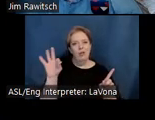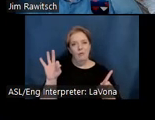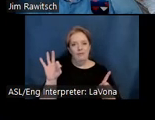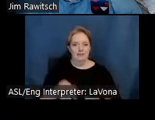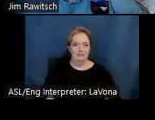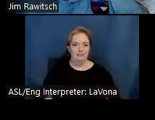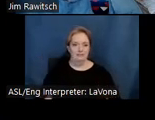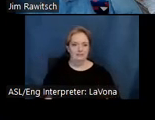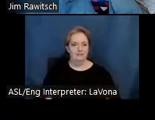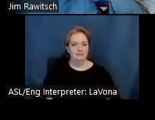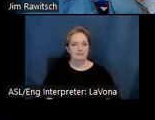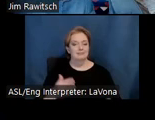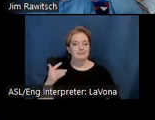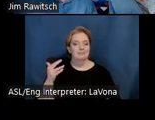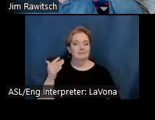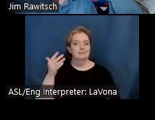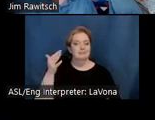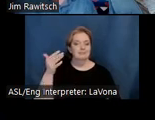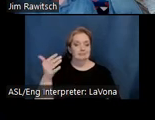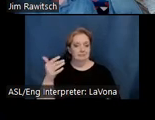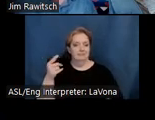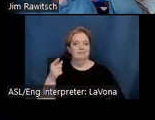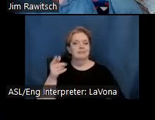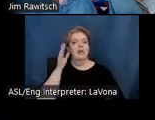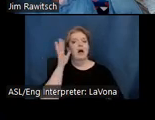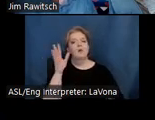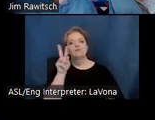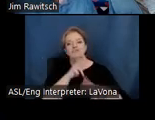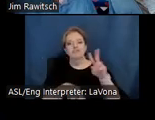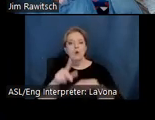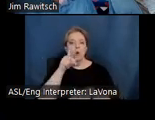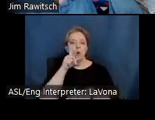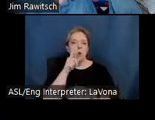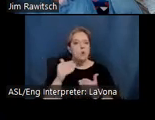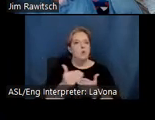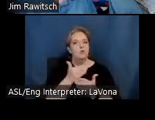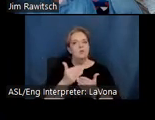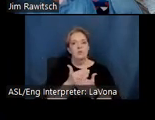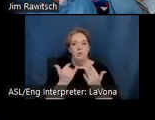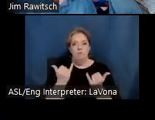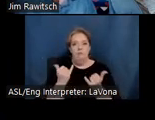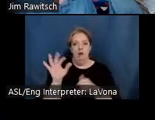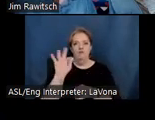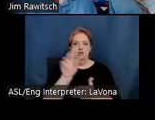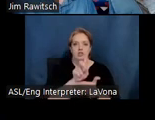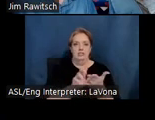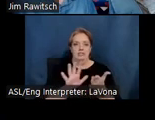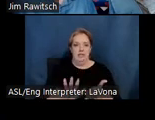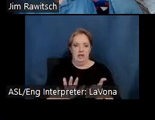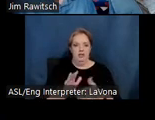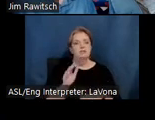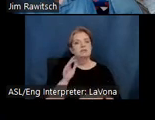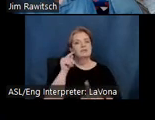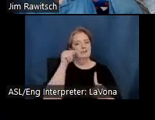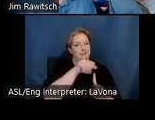Before long, Sam would be counted among the West Coast's new generation of modernist furniture designers. He would be